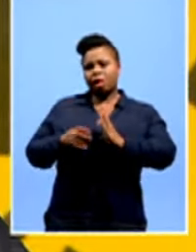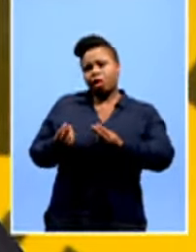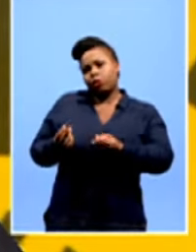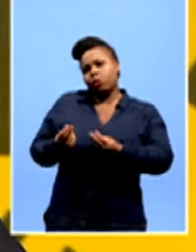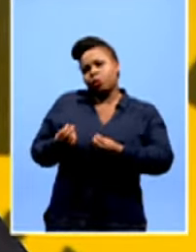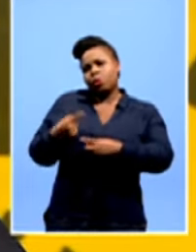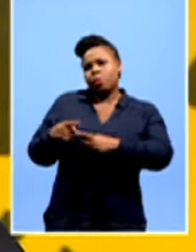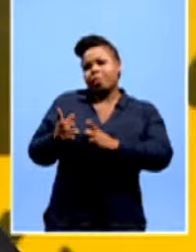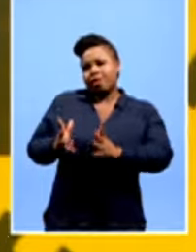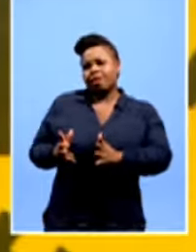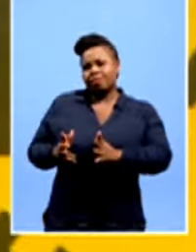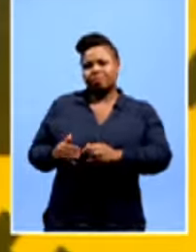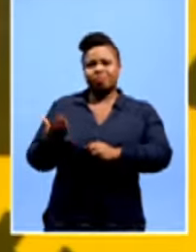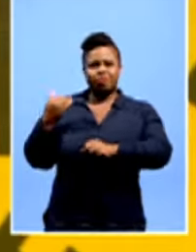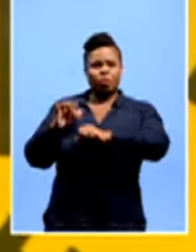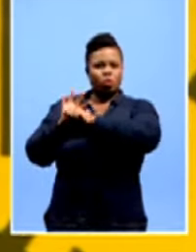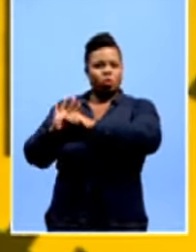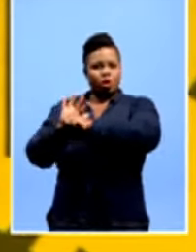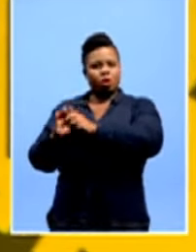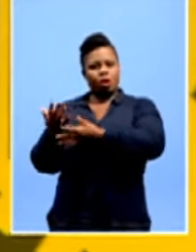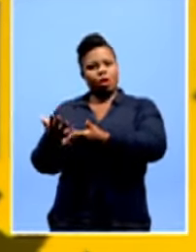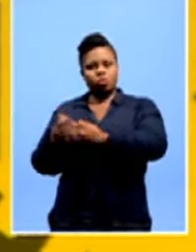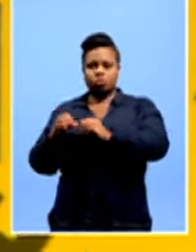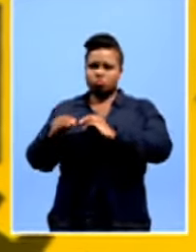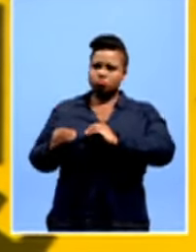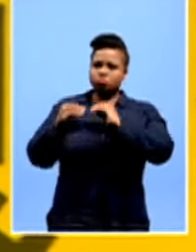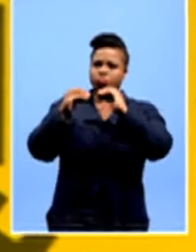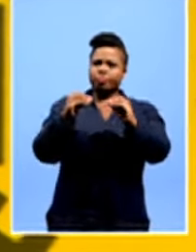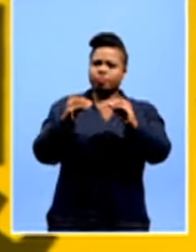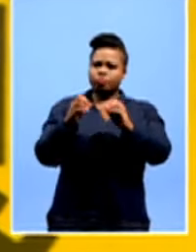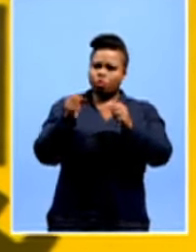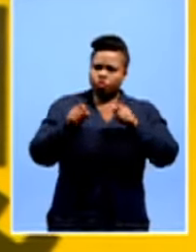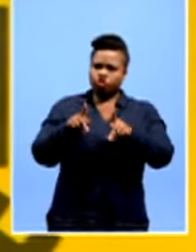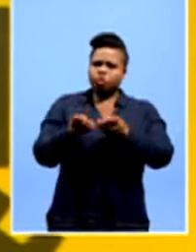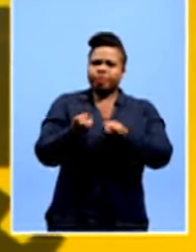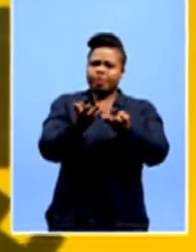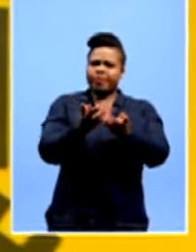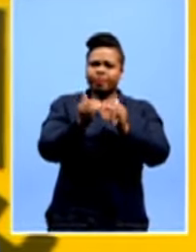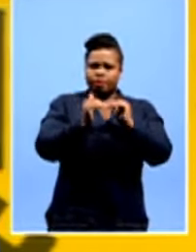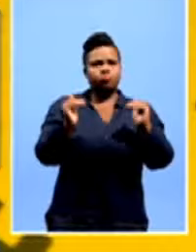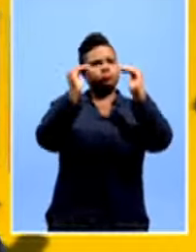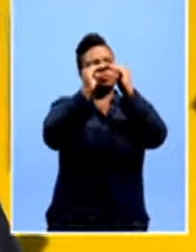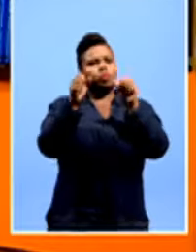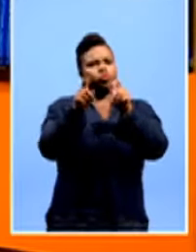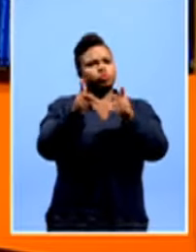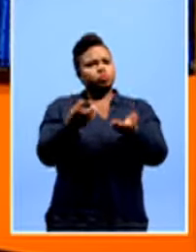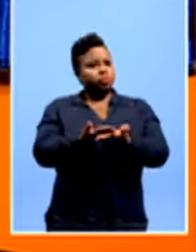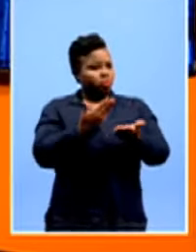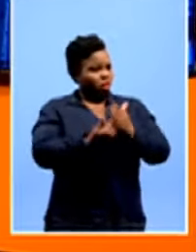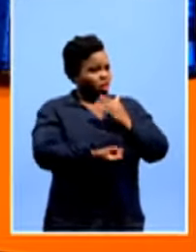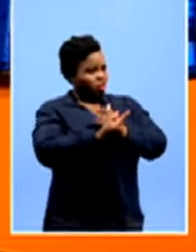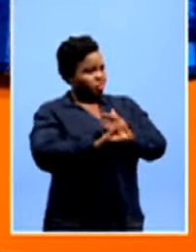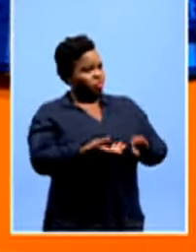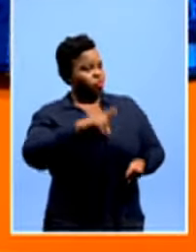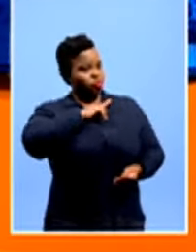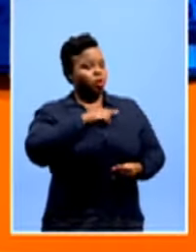from underdeveloped backgrounds to be able to perform and play at the platform where everybody else plays. Can that be done, though? I